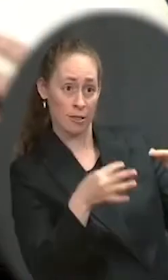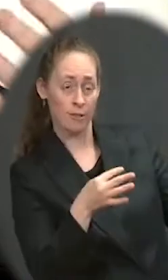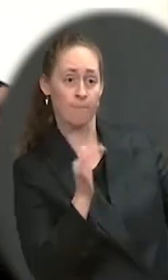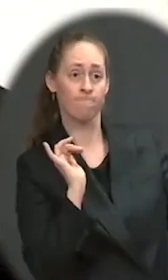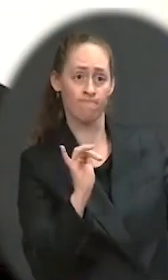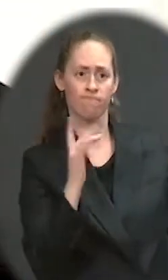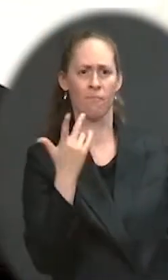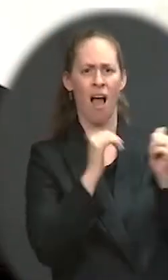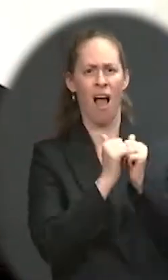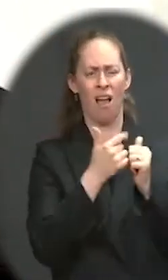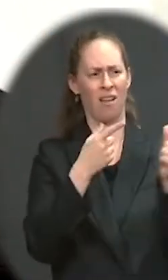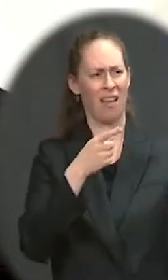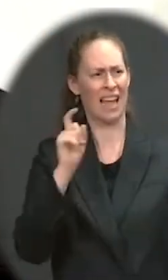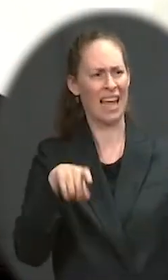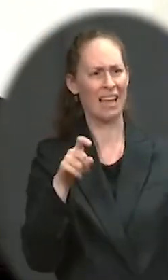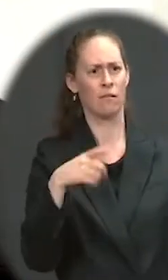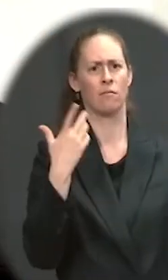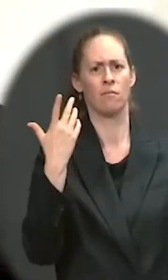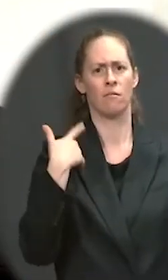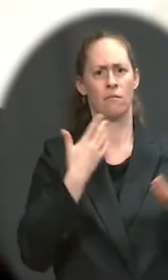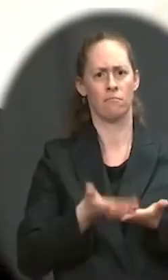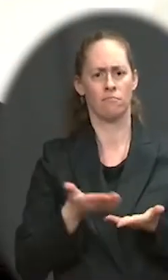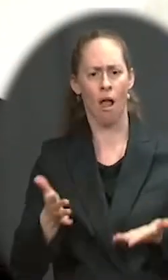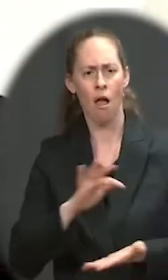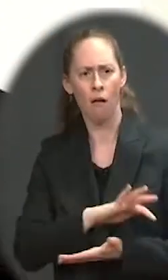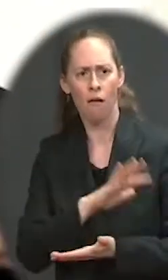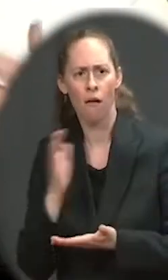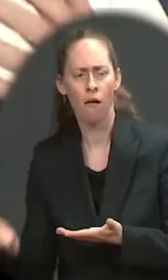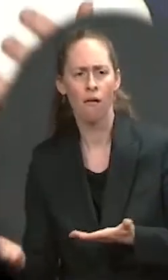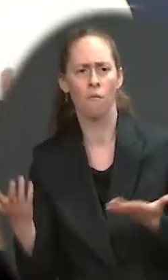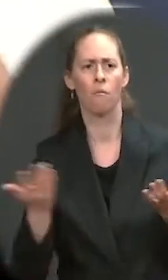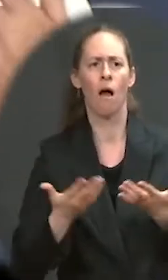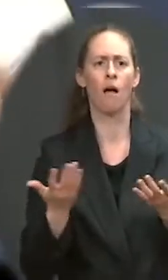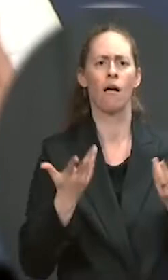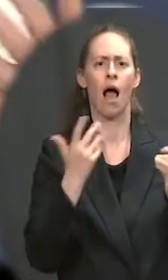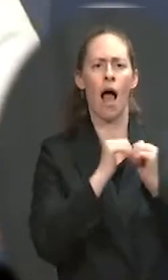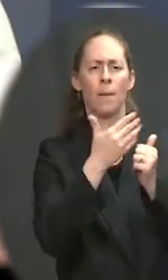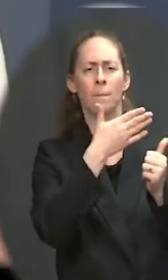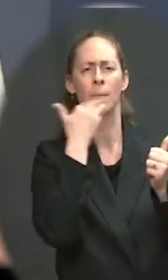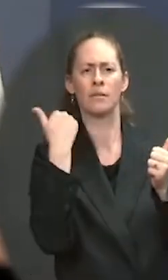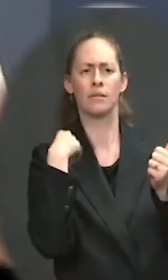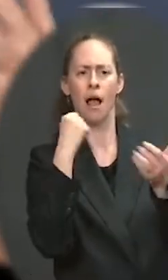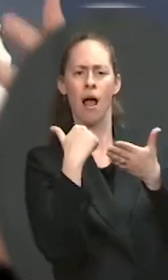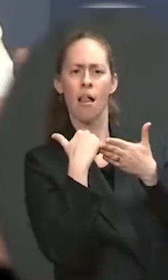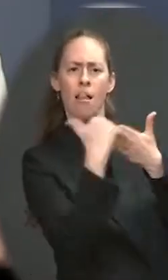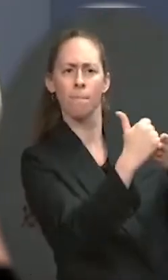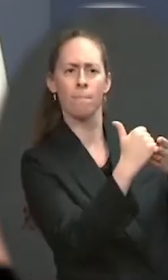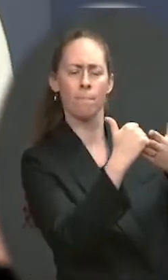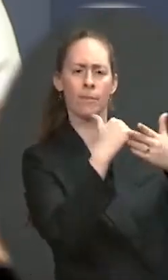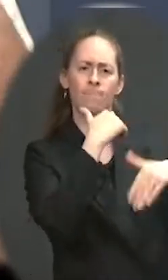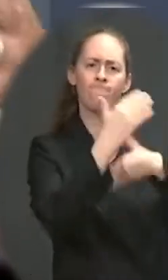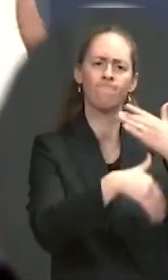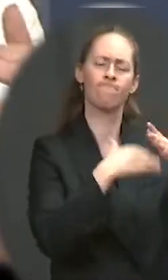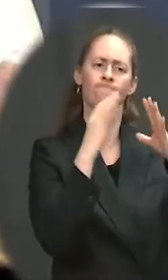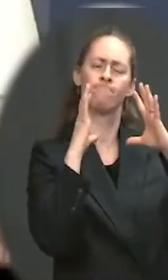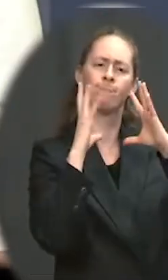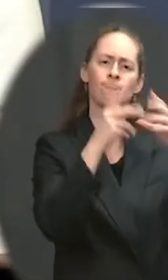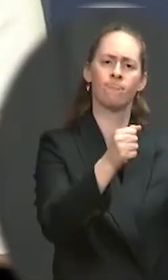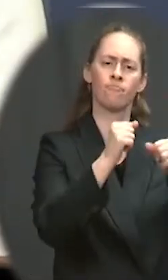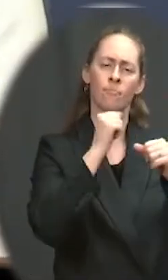in the most cost-effective way to the global community? And clearly, there are steps we've announced. We're in the process of taking,